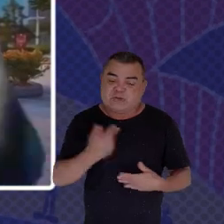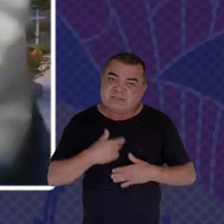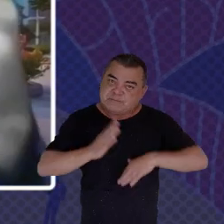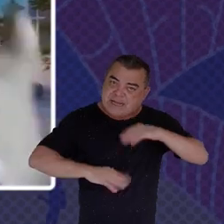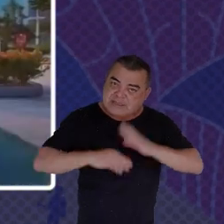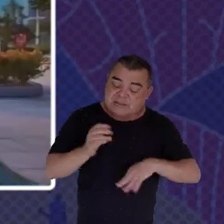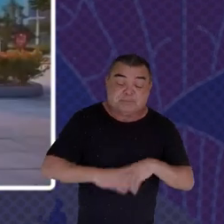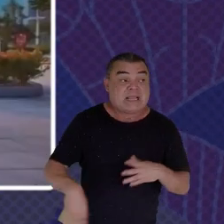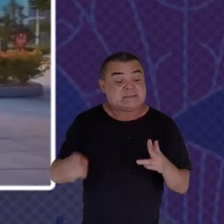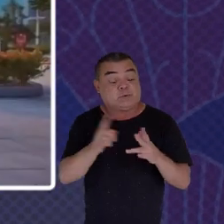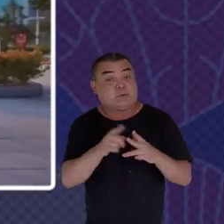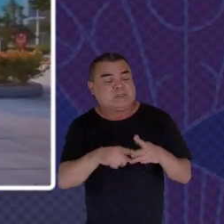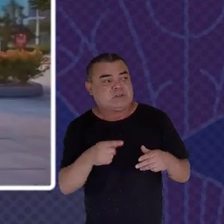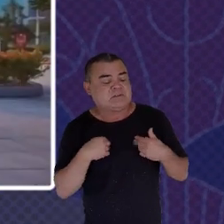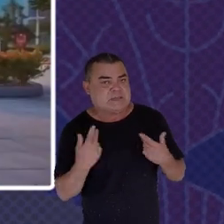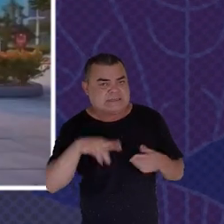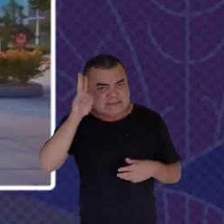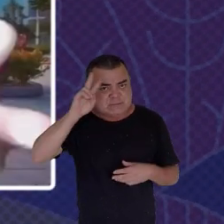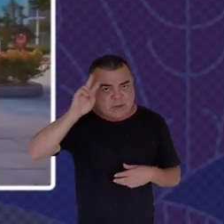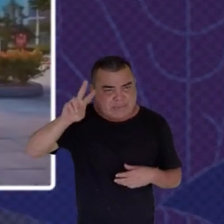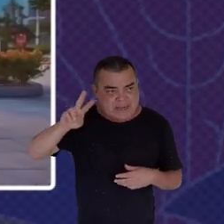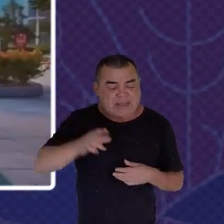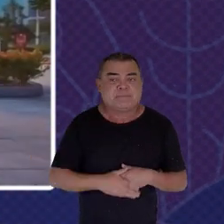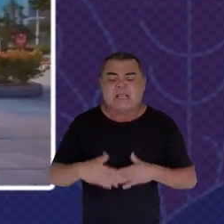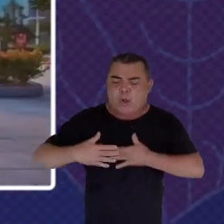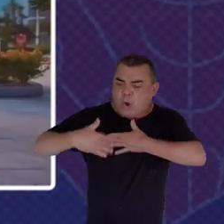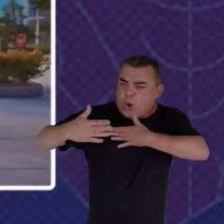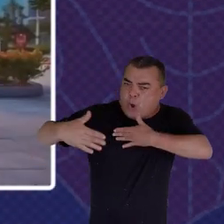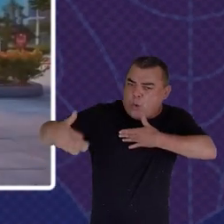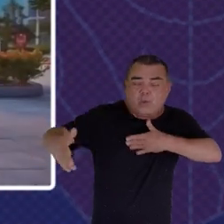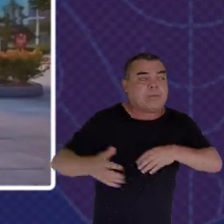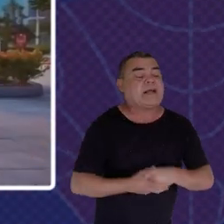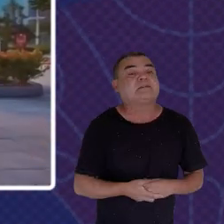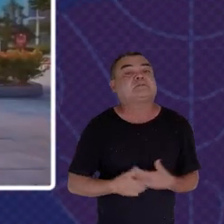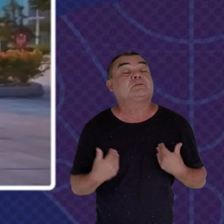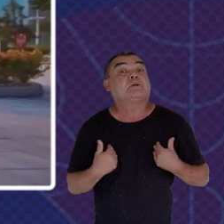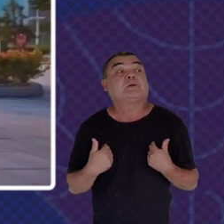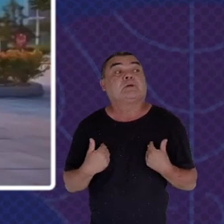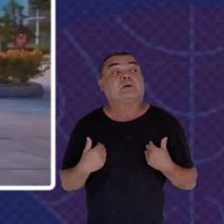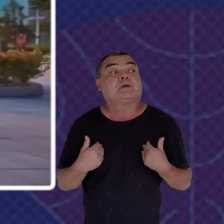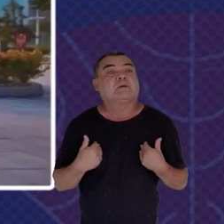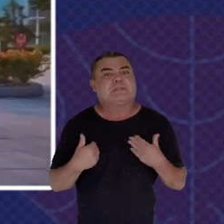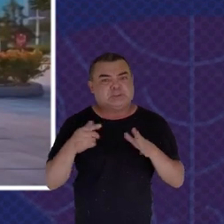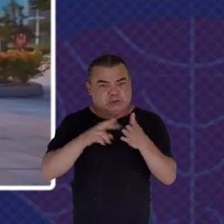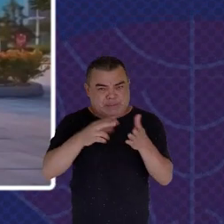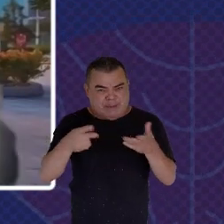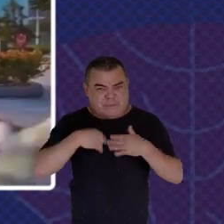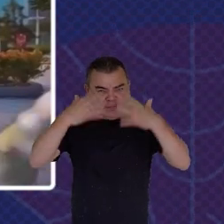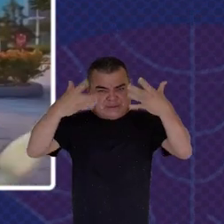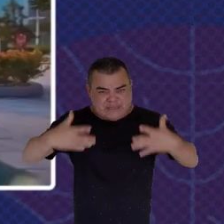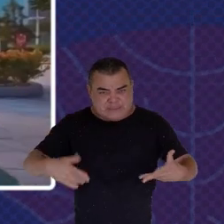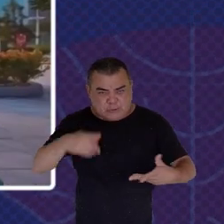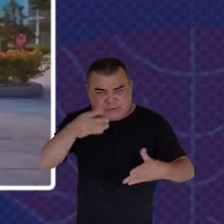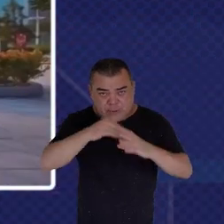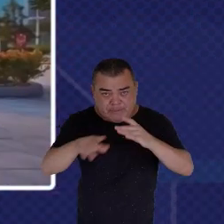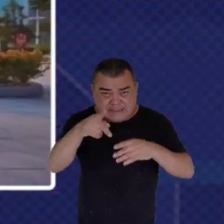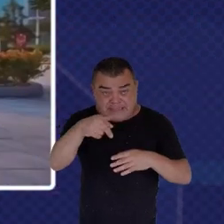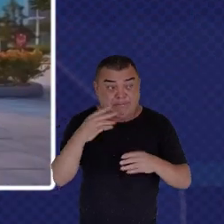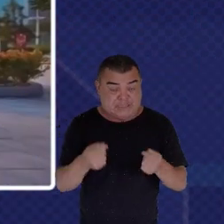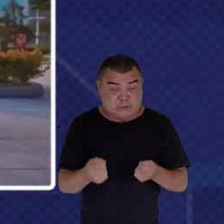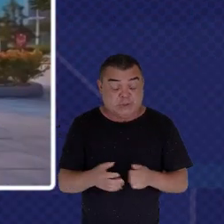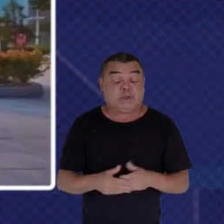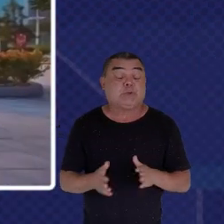importance of the long term Bruna, in your earlier discussion with us In your email brief You ask us to think about What upcoming generations